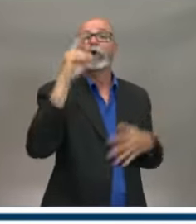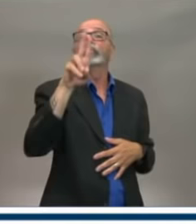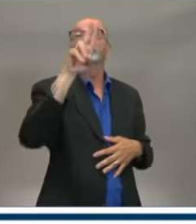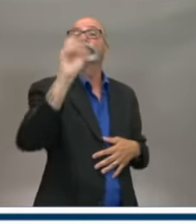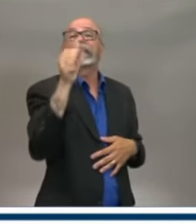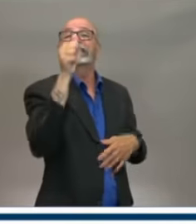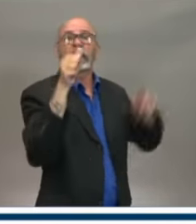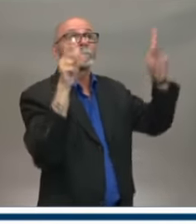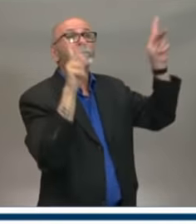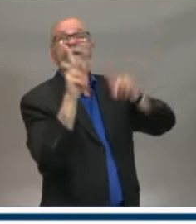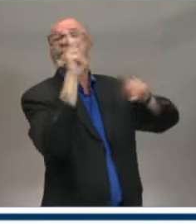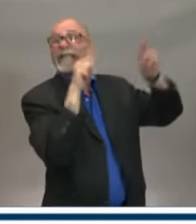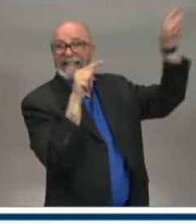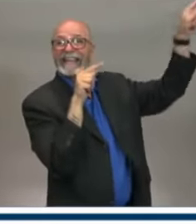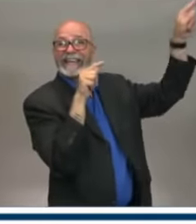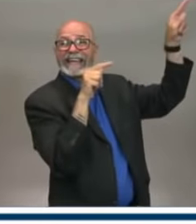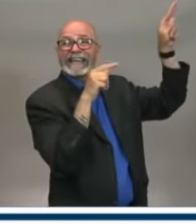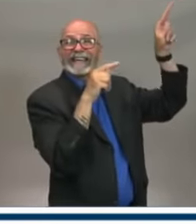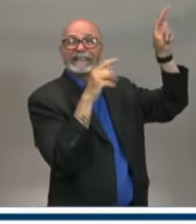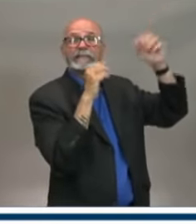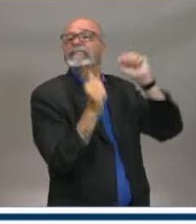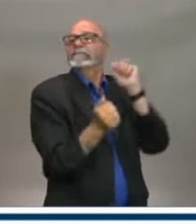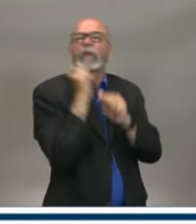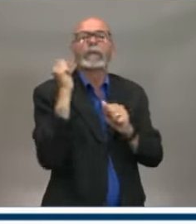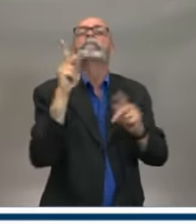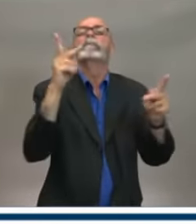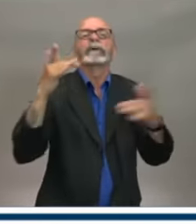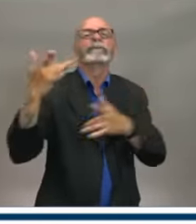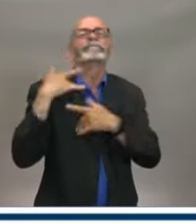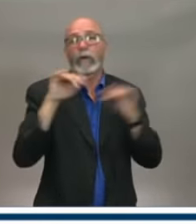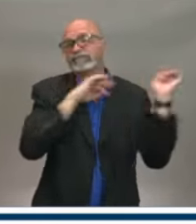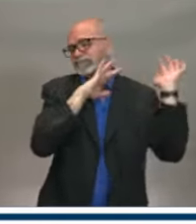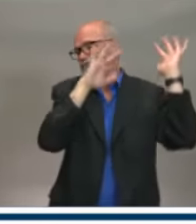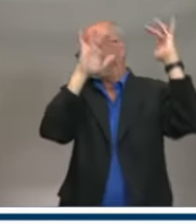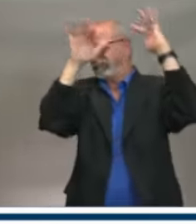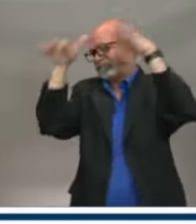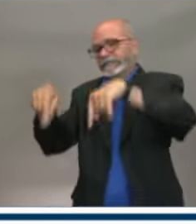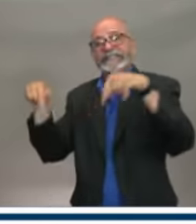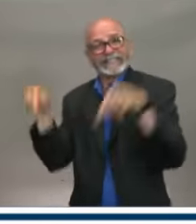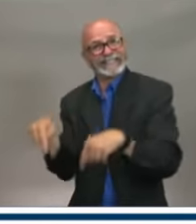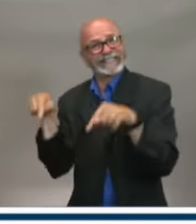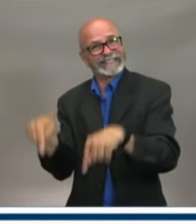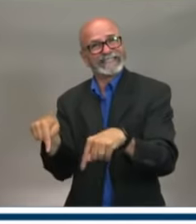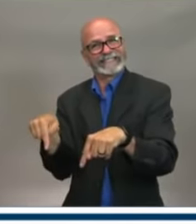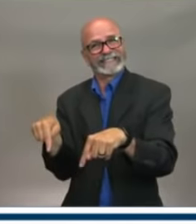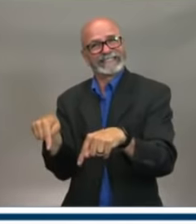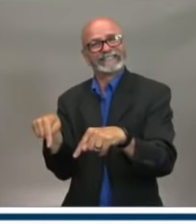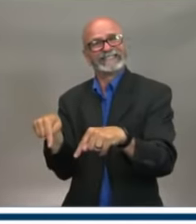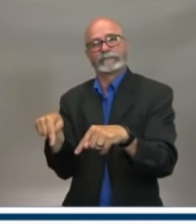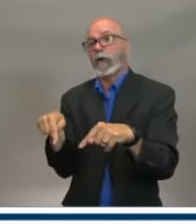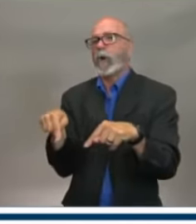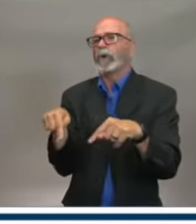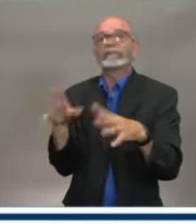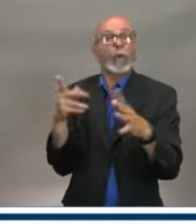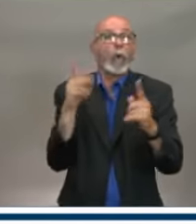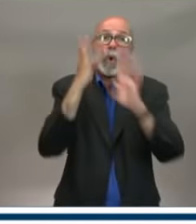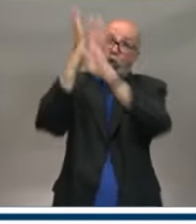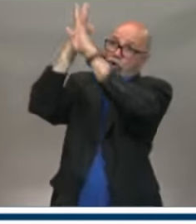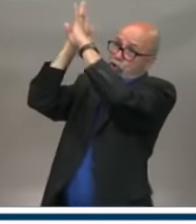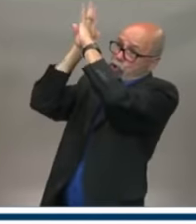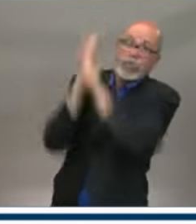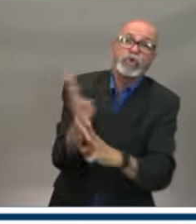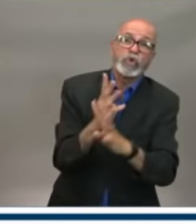tourism economy, seem to be going hog-wild with it. But I guess I'm asking, how do